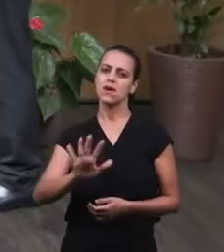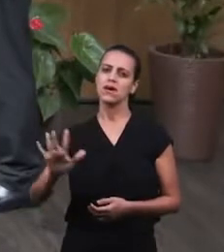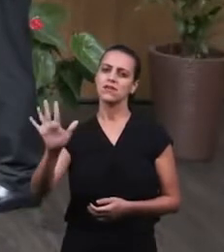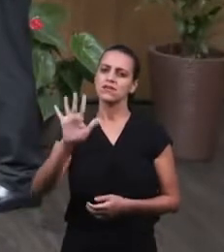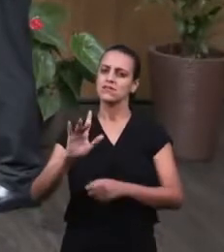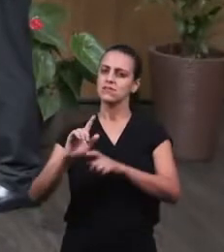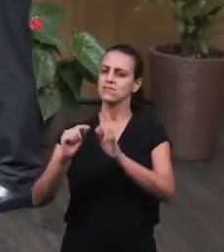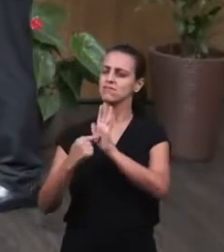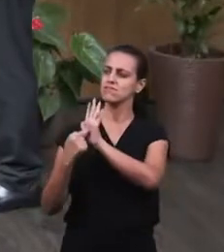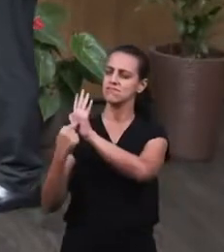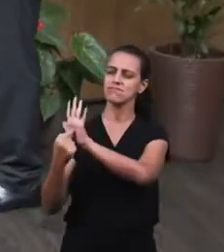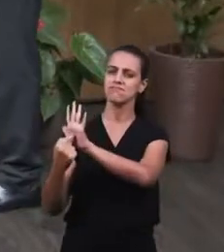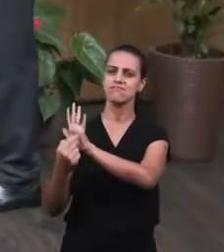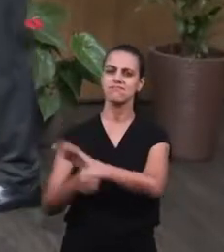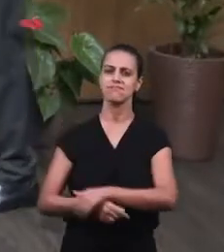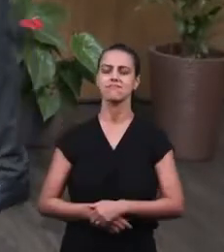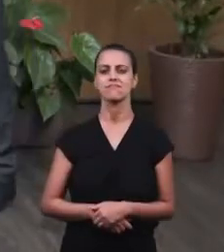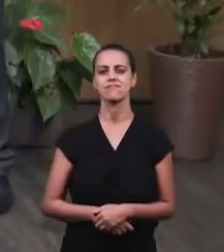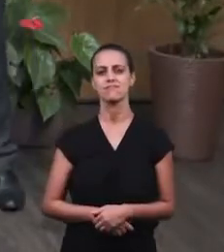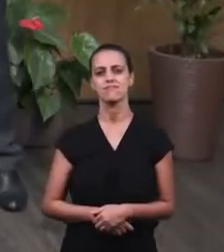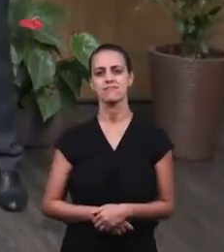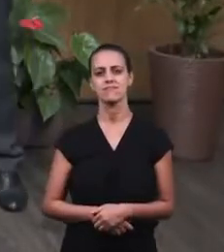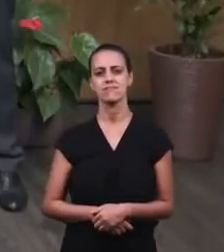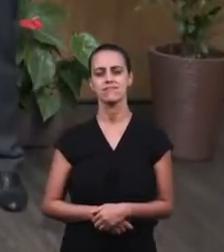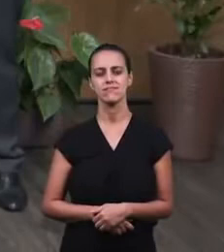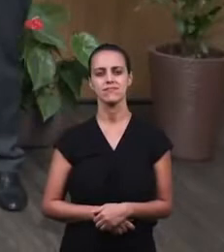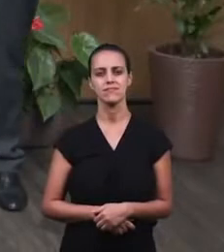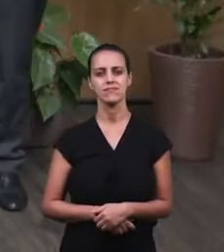showing the ruins of Jericho, man.